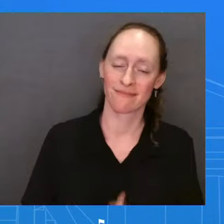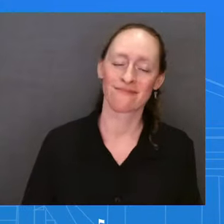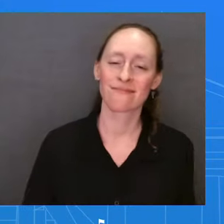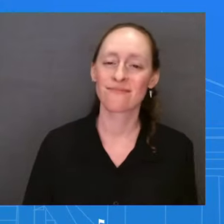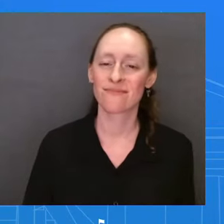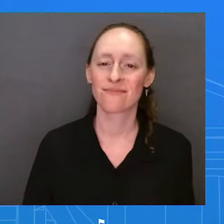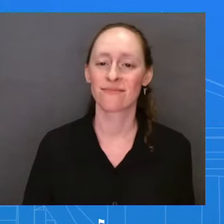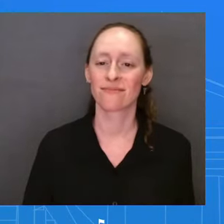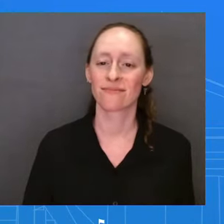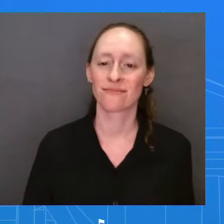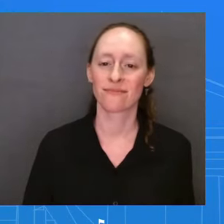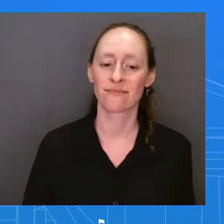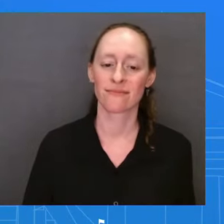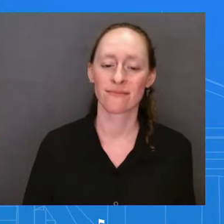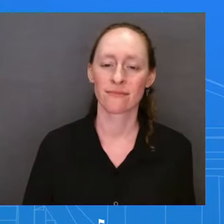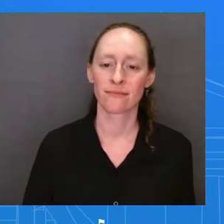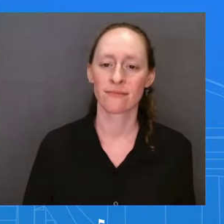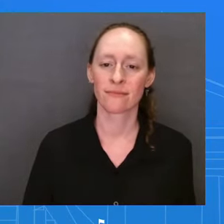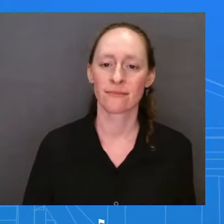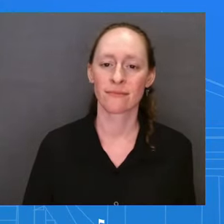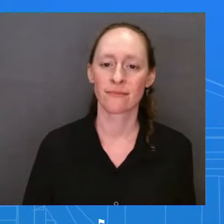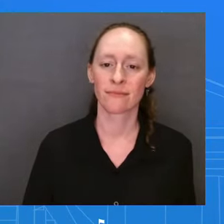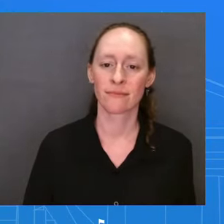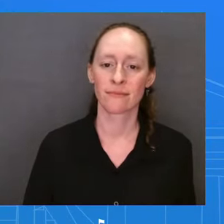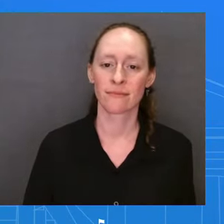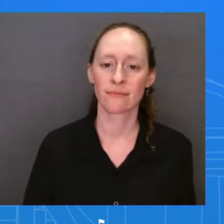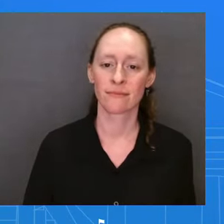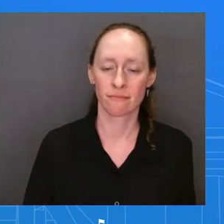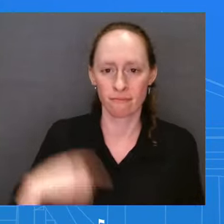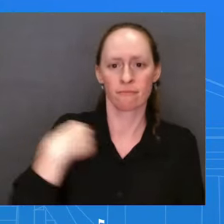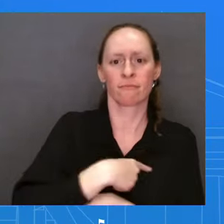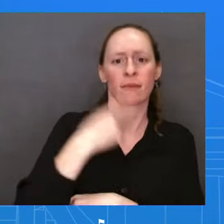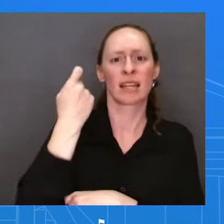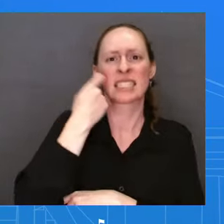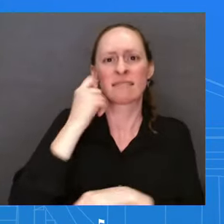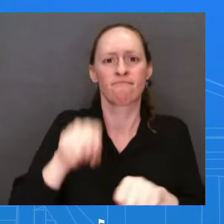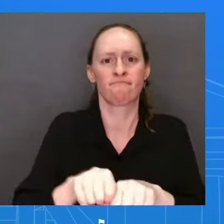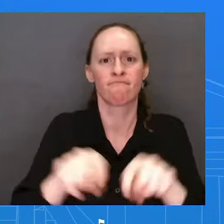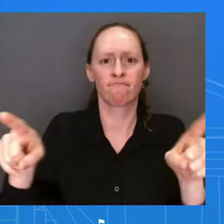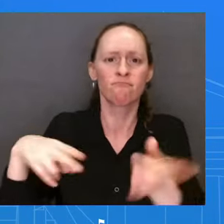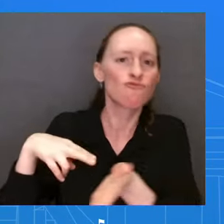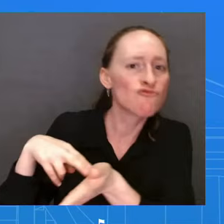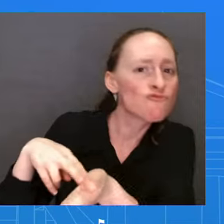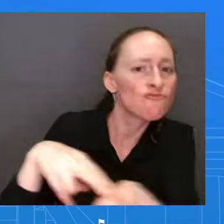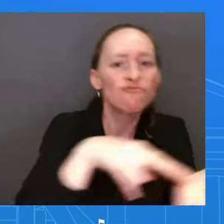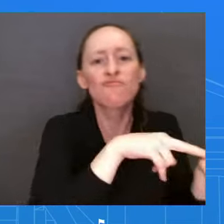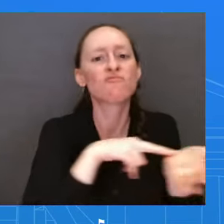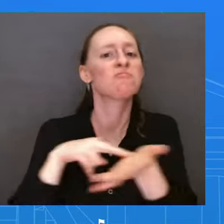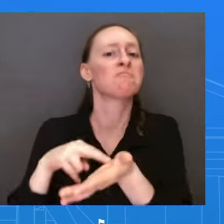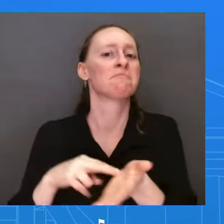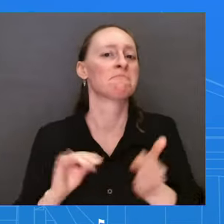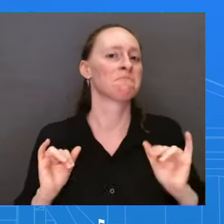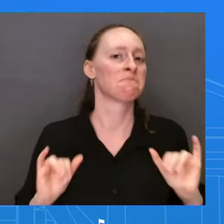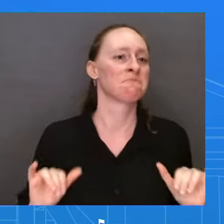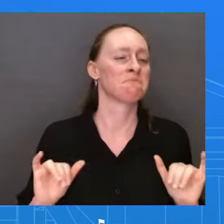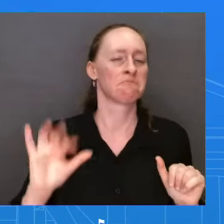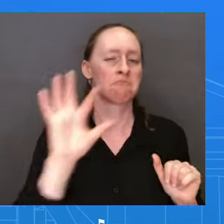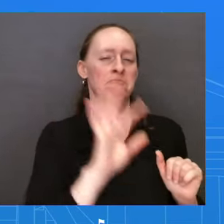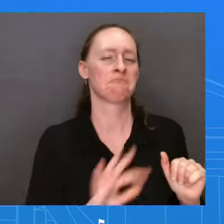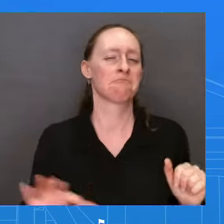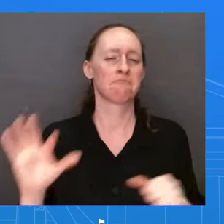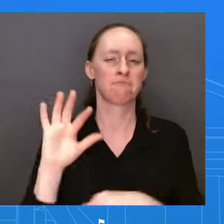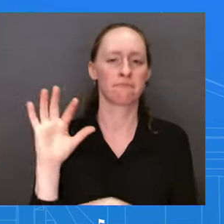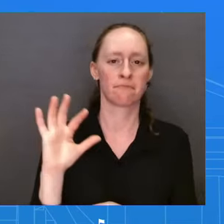according to our last poll, 54 to 36 percent say Donald Trump did a better job handling the economy when he was President than Biden has done so far.